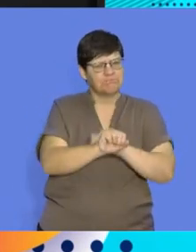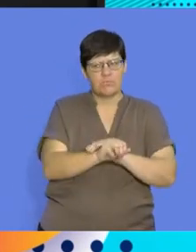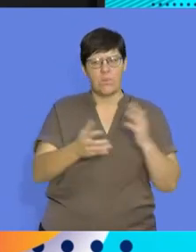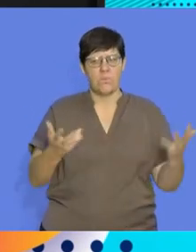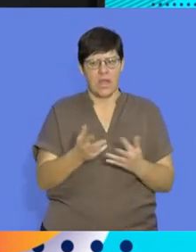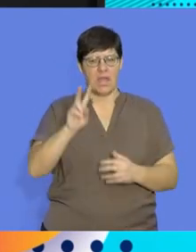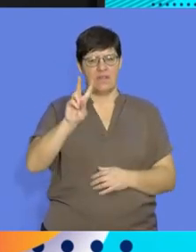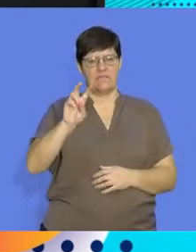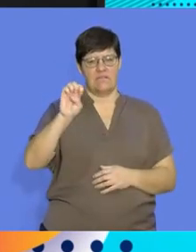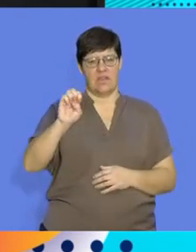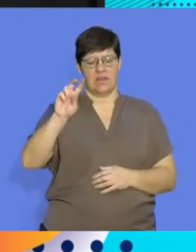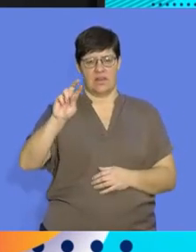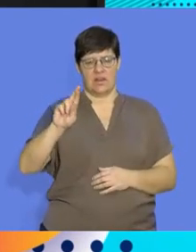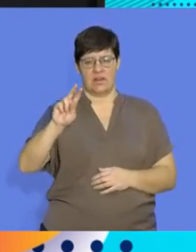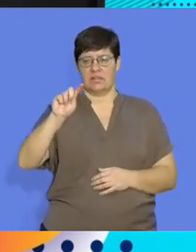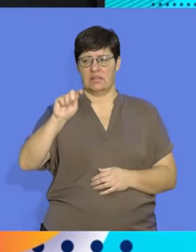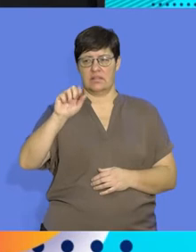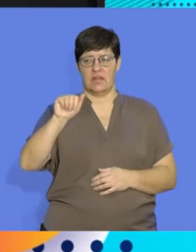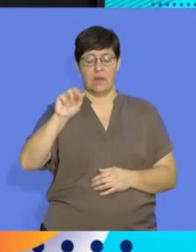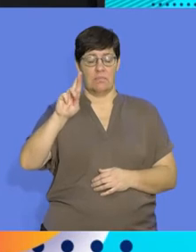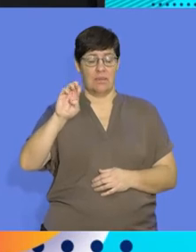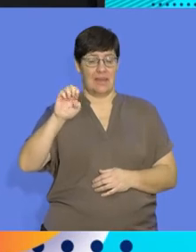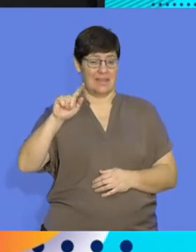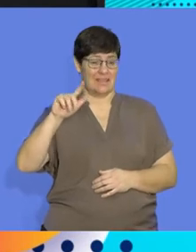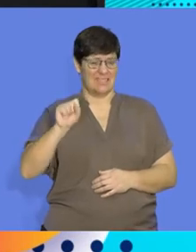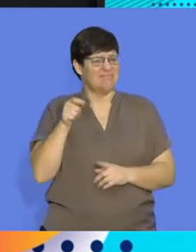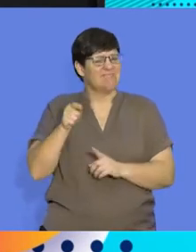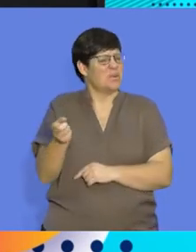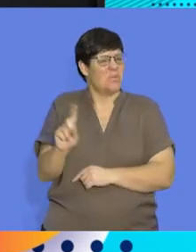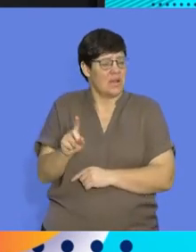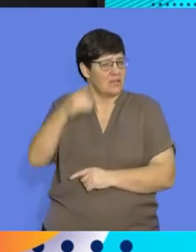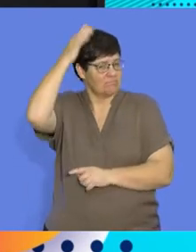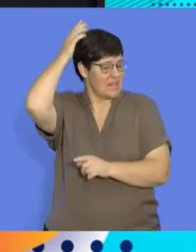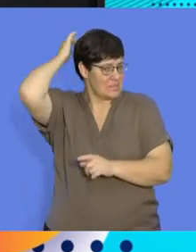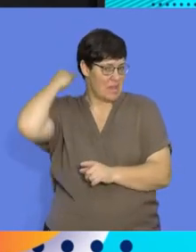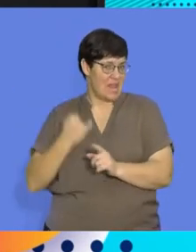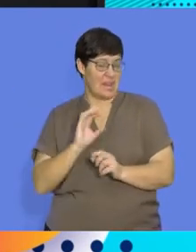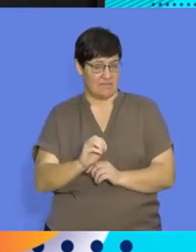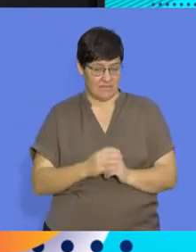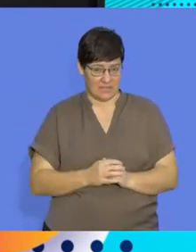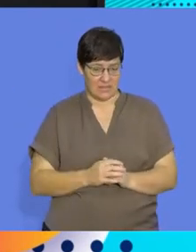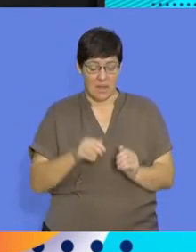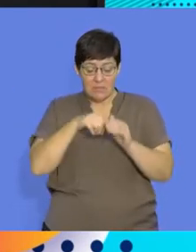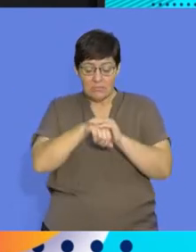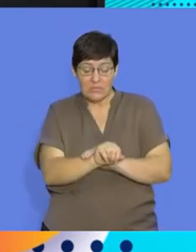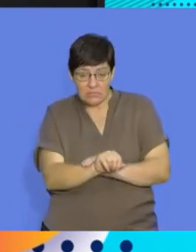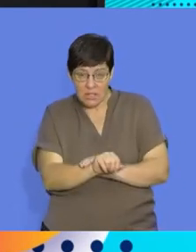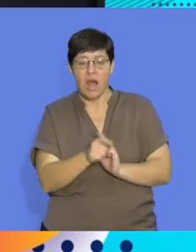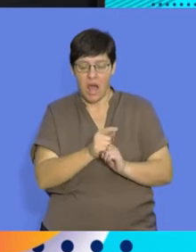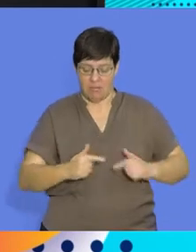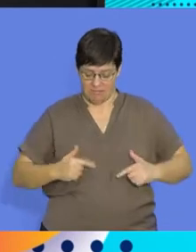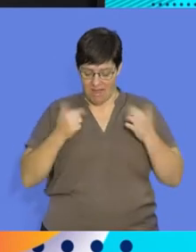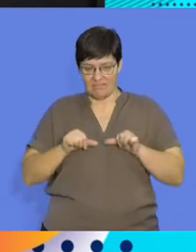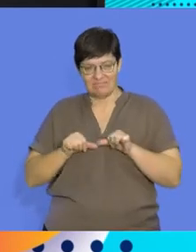get into the topic, it's important that we understand that reproduction is a basic characteristic of all living organisms. The ability to be able to reproduce